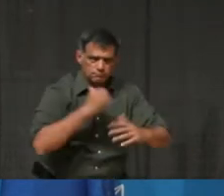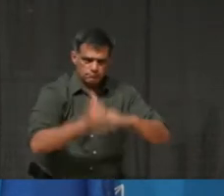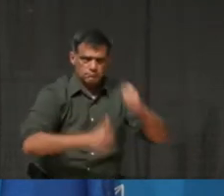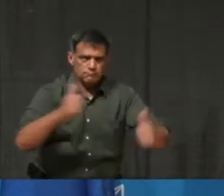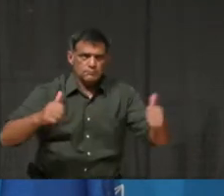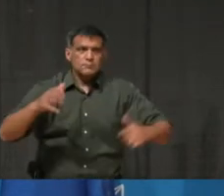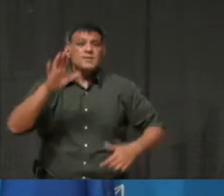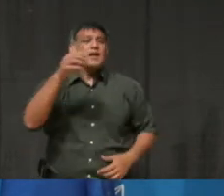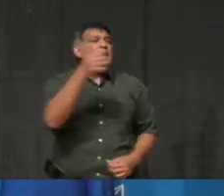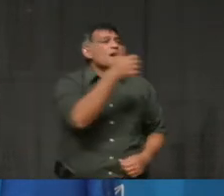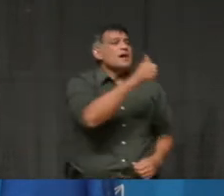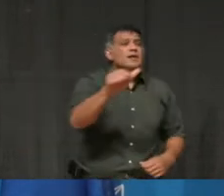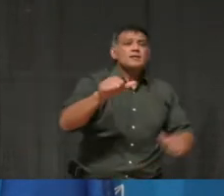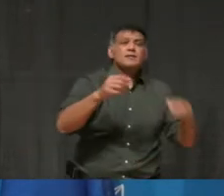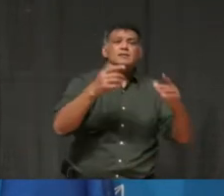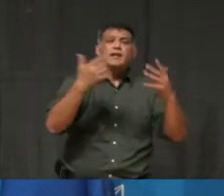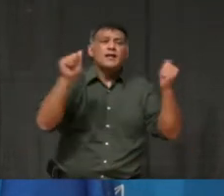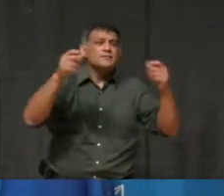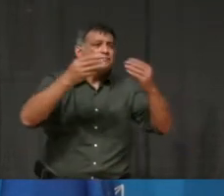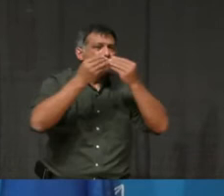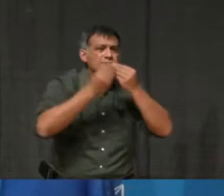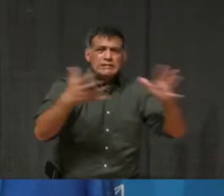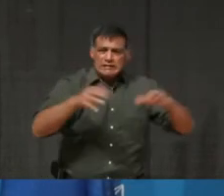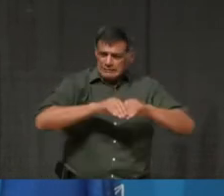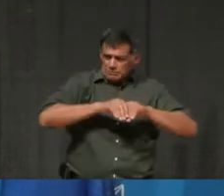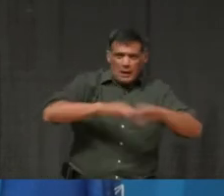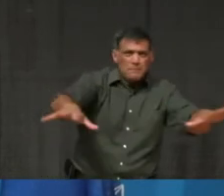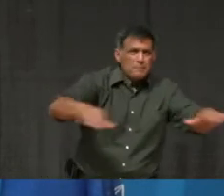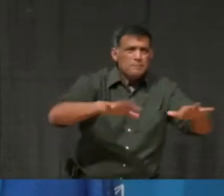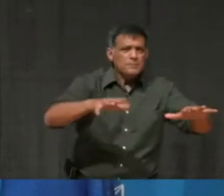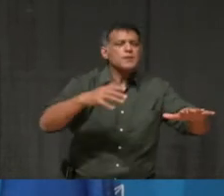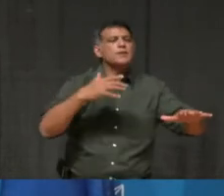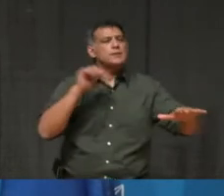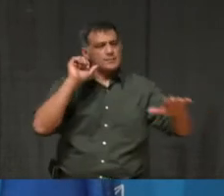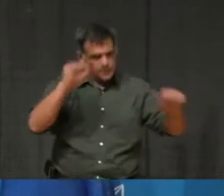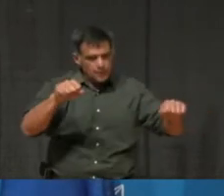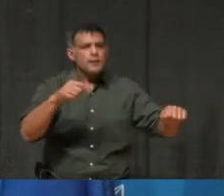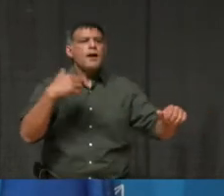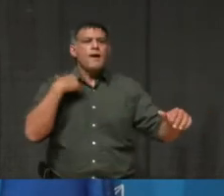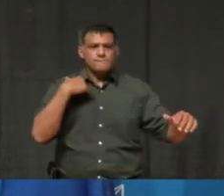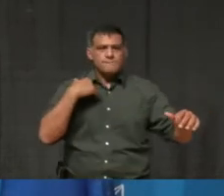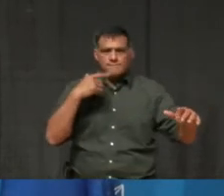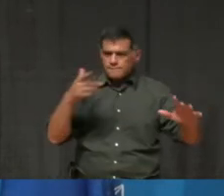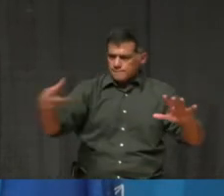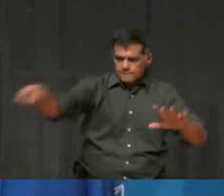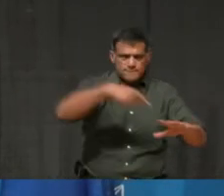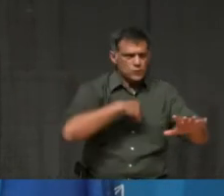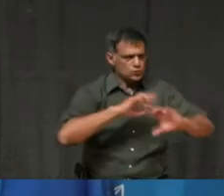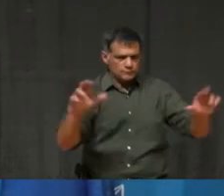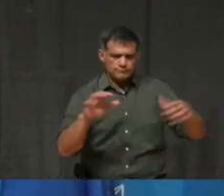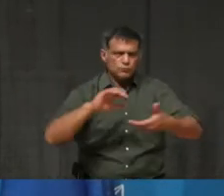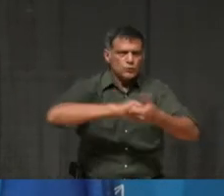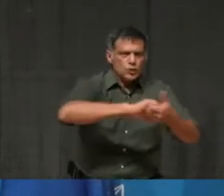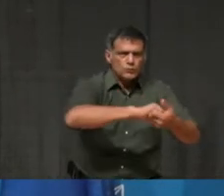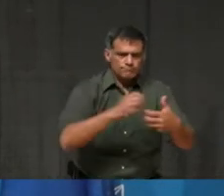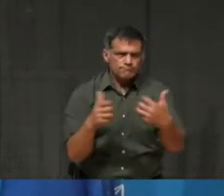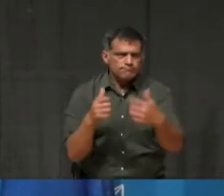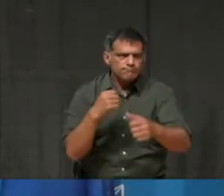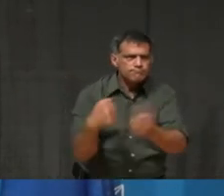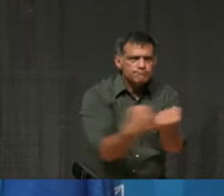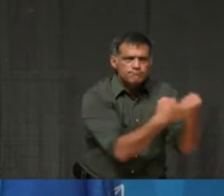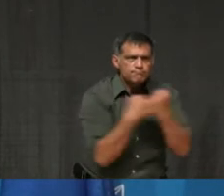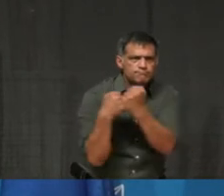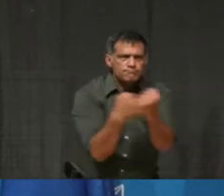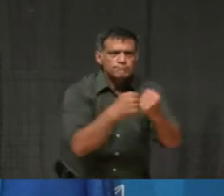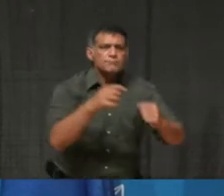many partners, many areas for collaboration, but at this point in time, certainly just the report having just